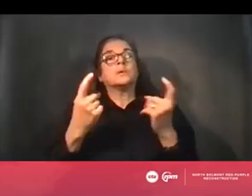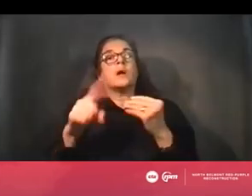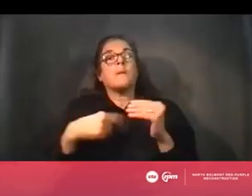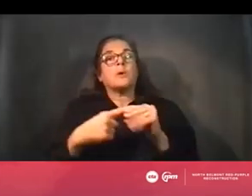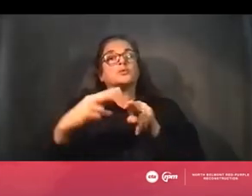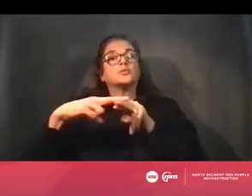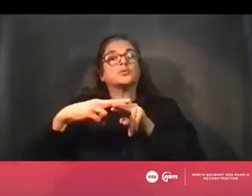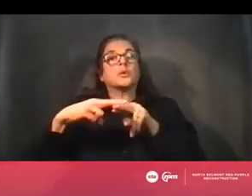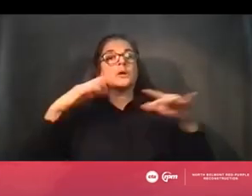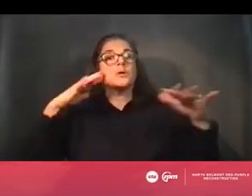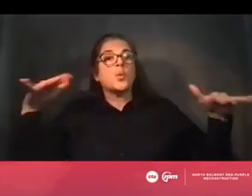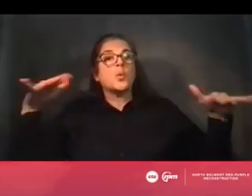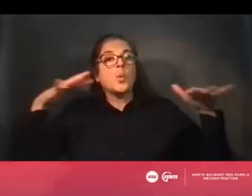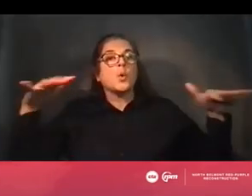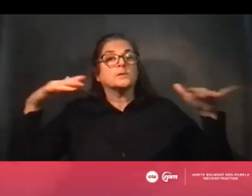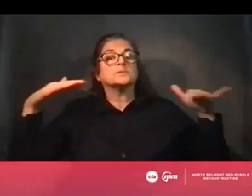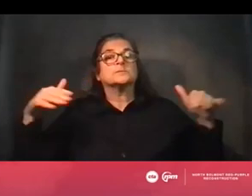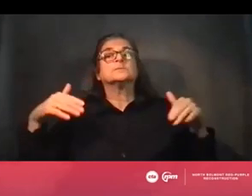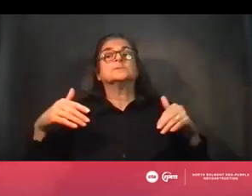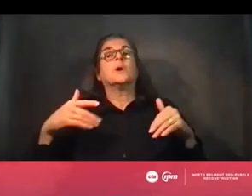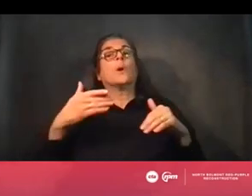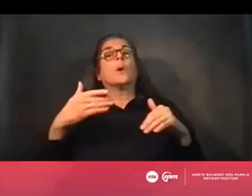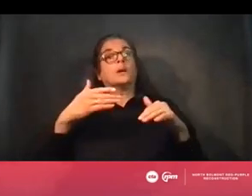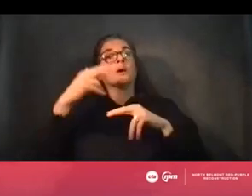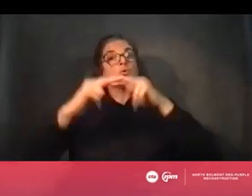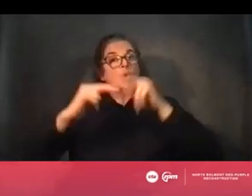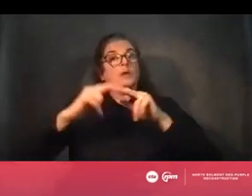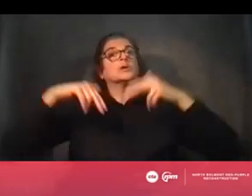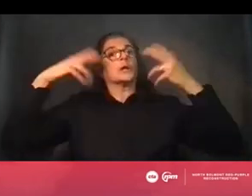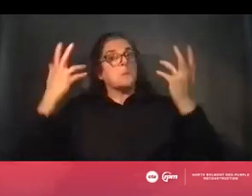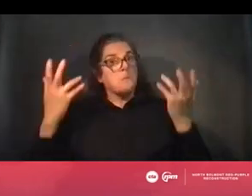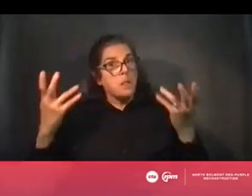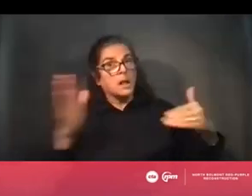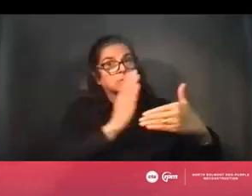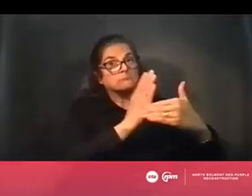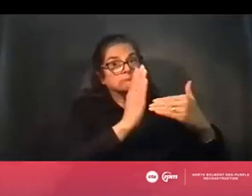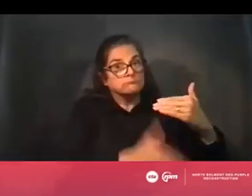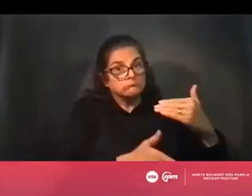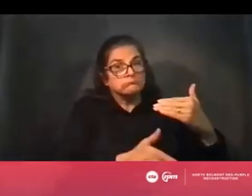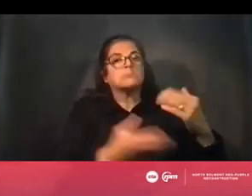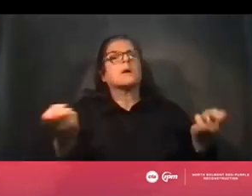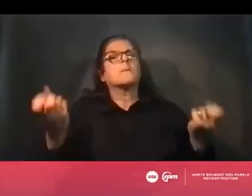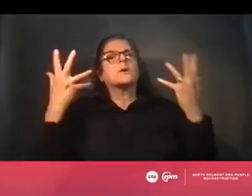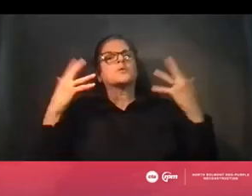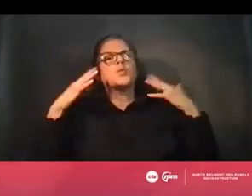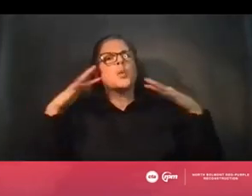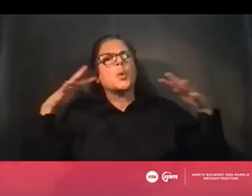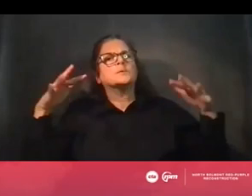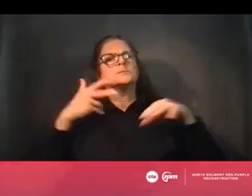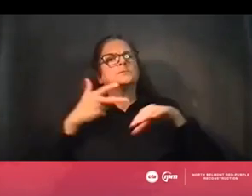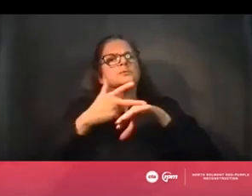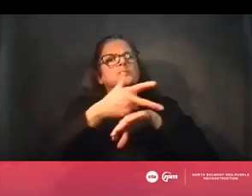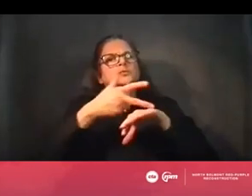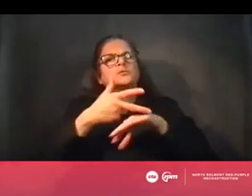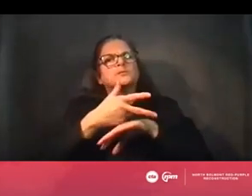after construction is complete. I'll turn this over to you again, Chris. The question is, how will the noise